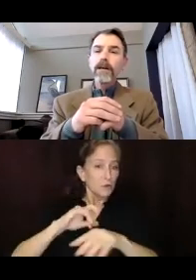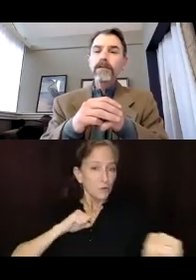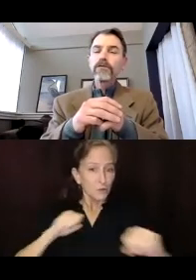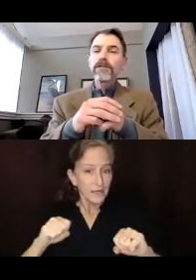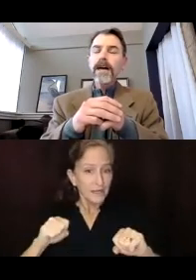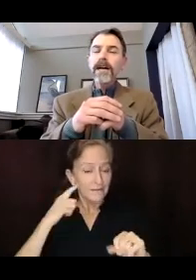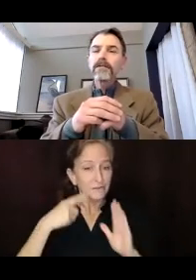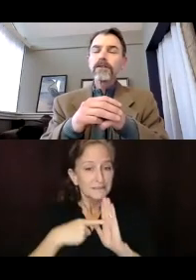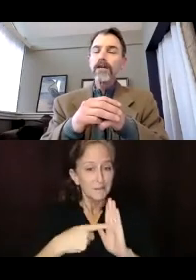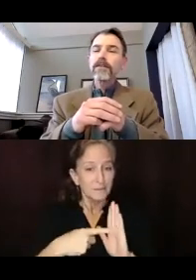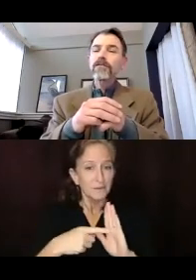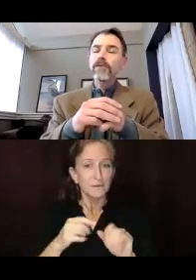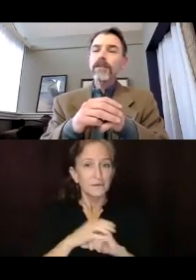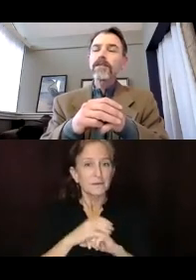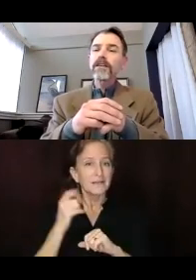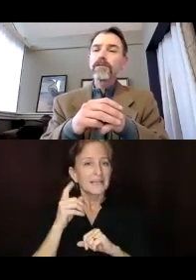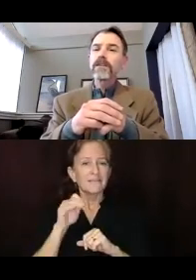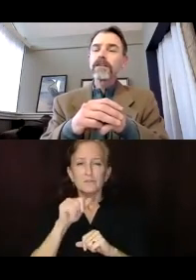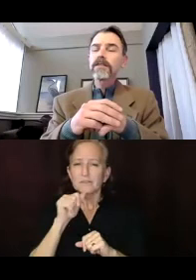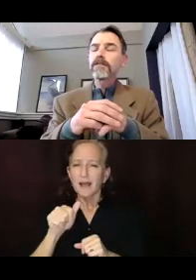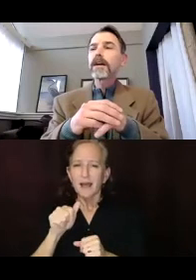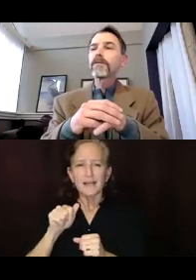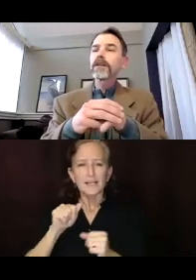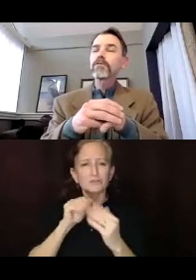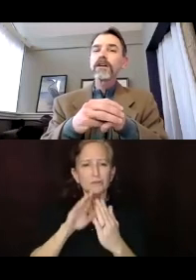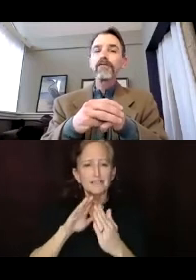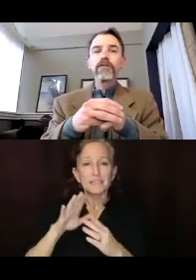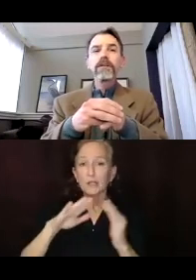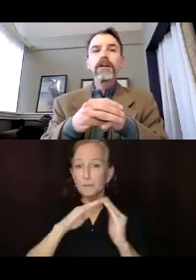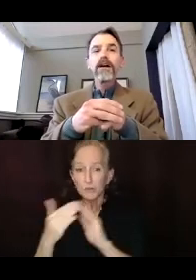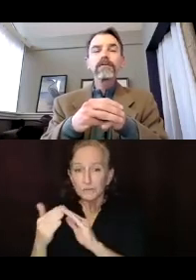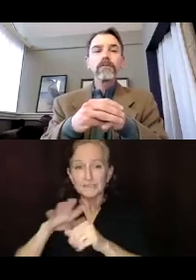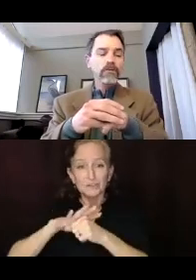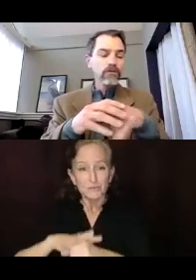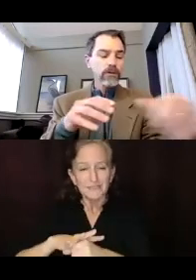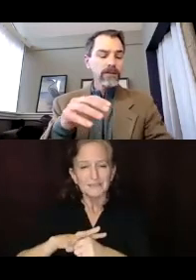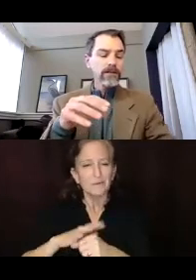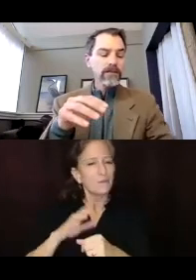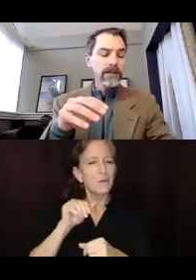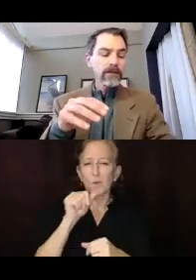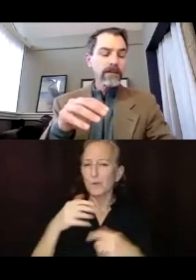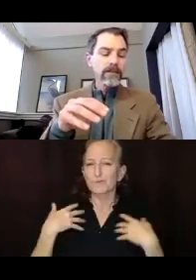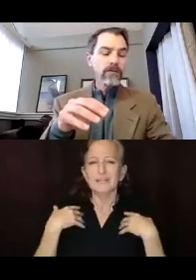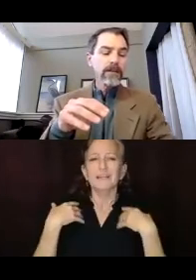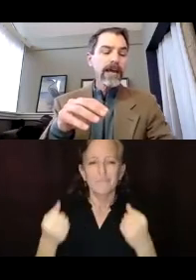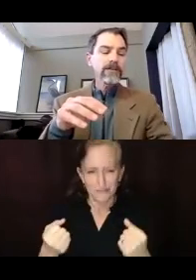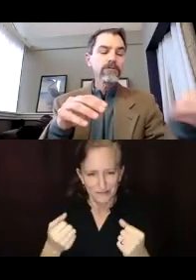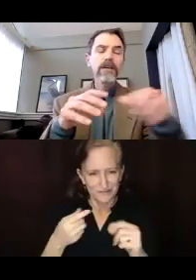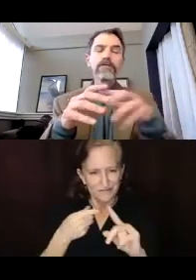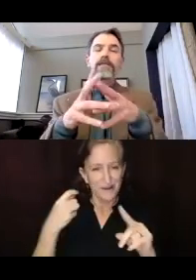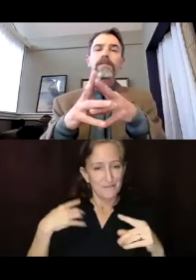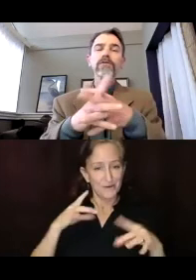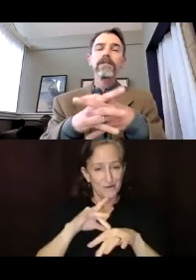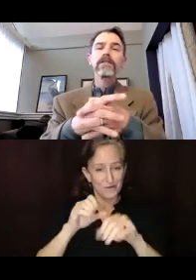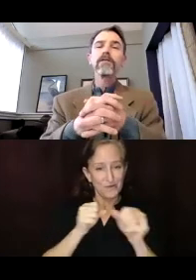But if you're not addressing stresses in communities, then you're never going to recover from those earthquakes to the same extent that you would had you